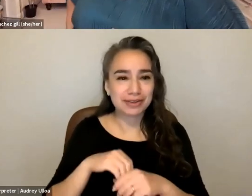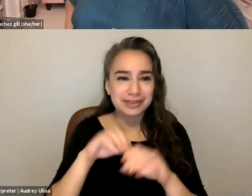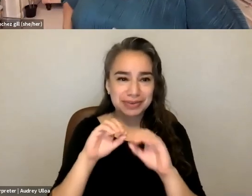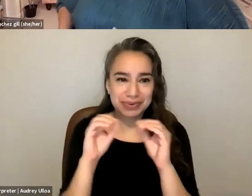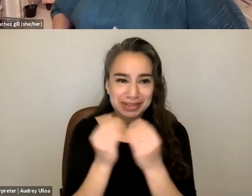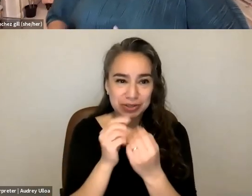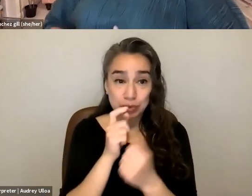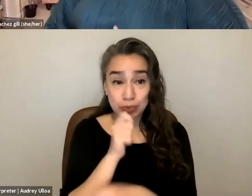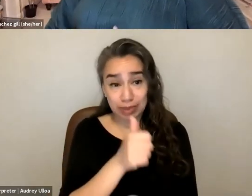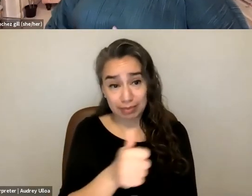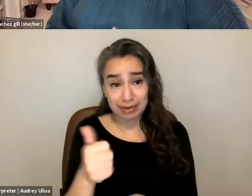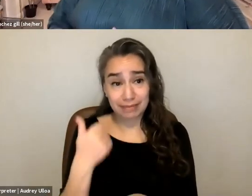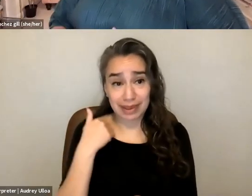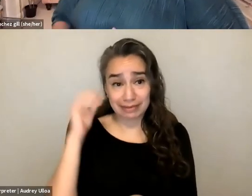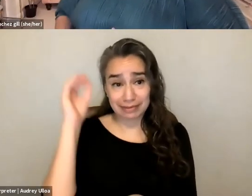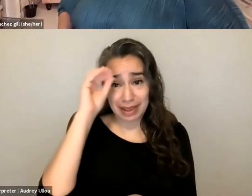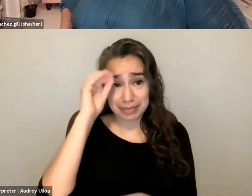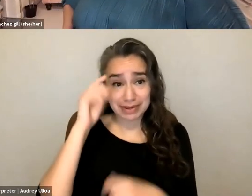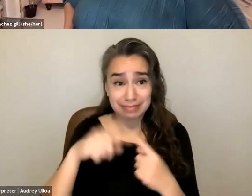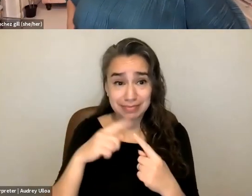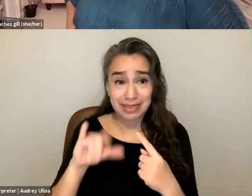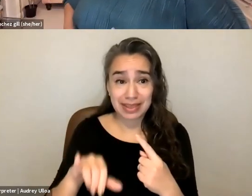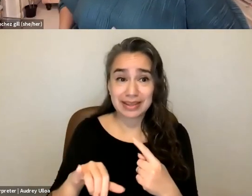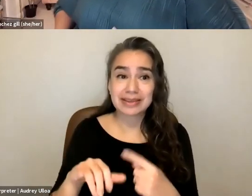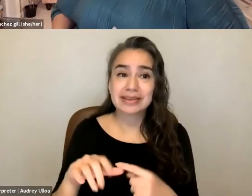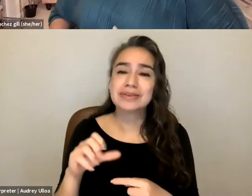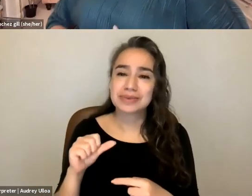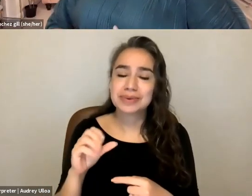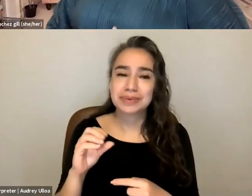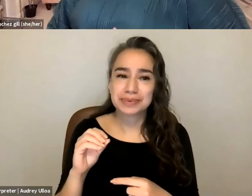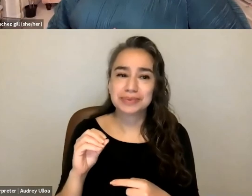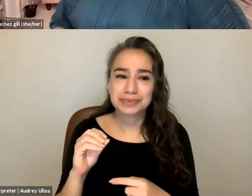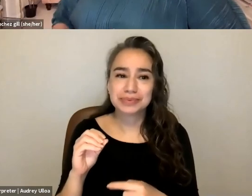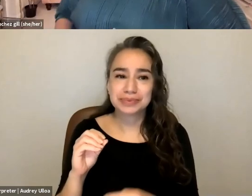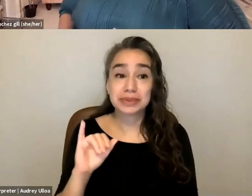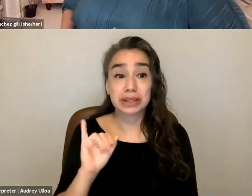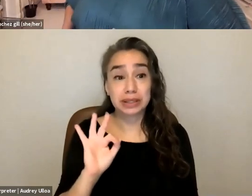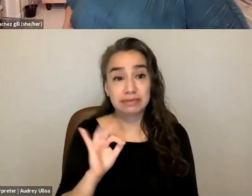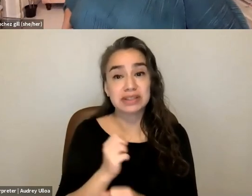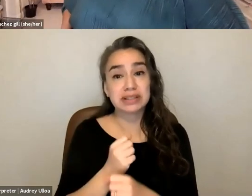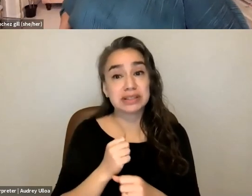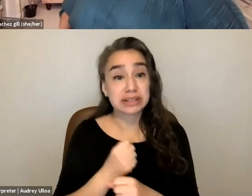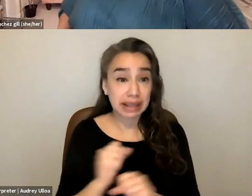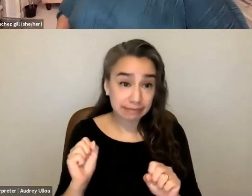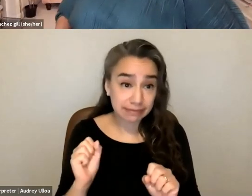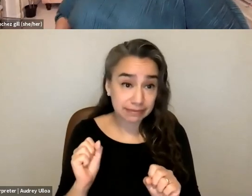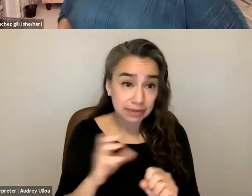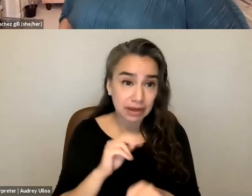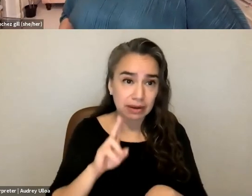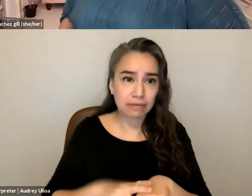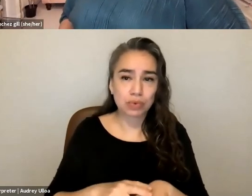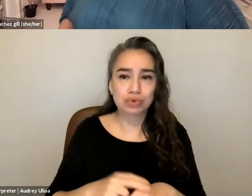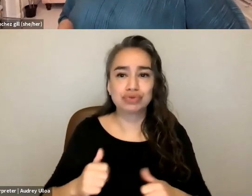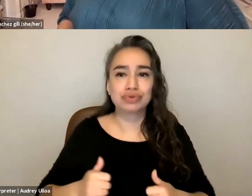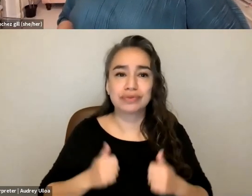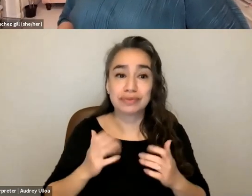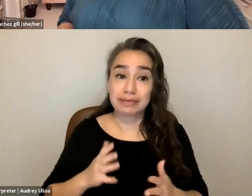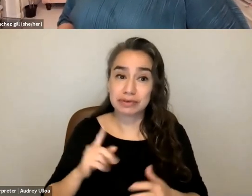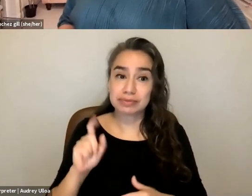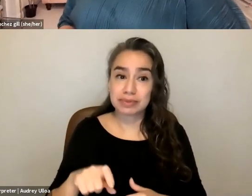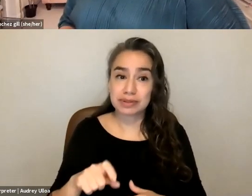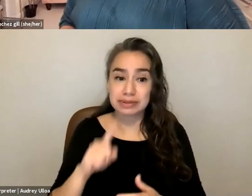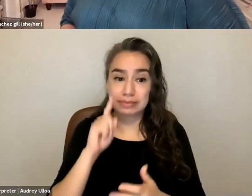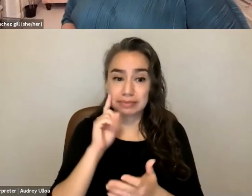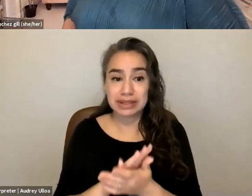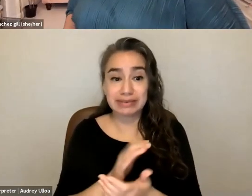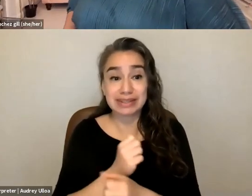opinion about this um and so um if it's safe to do so and of course survivors have to also believe that it's safe for them